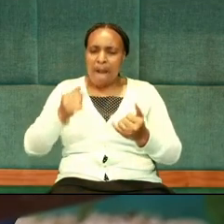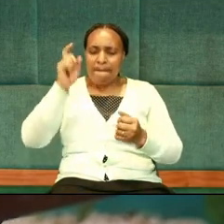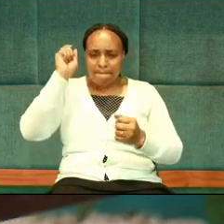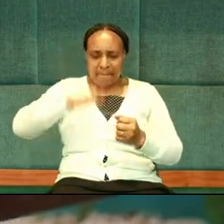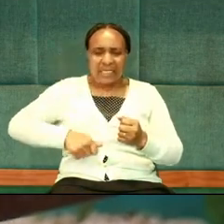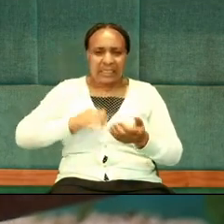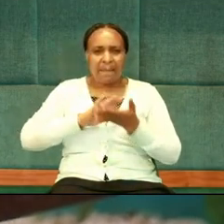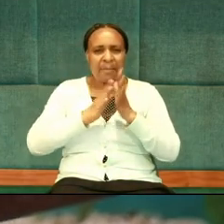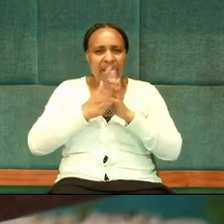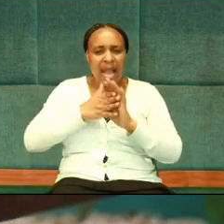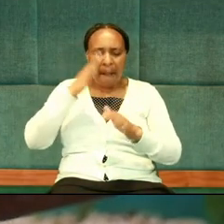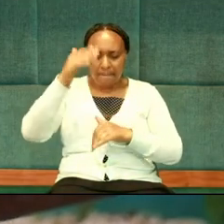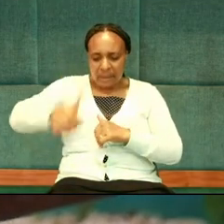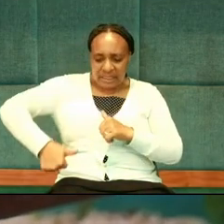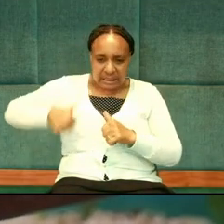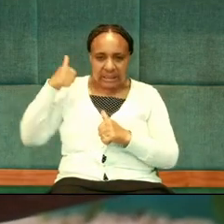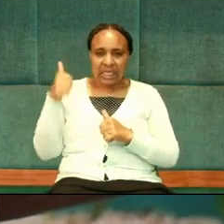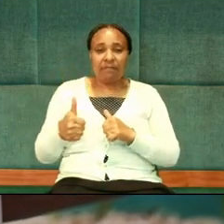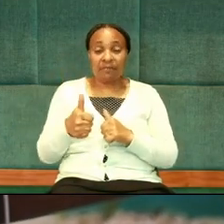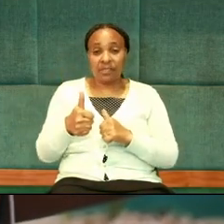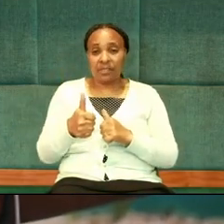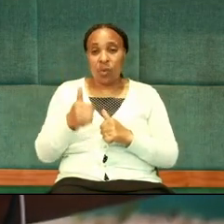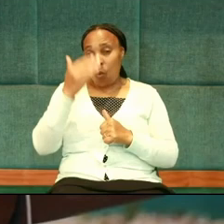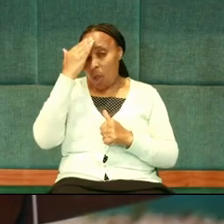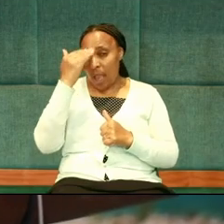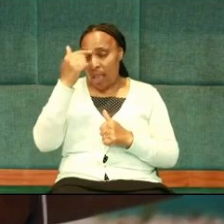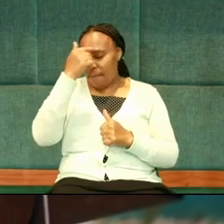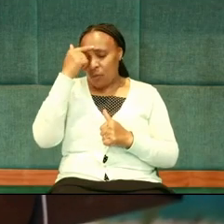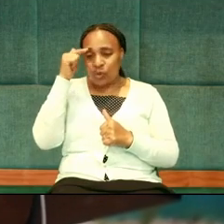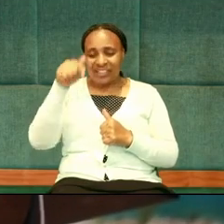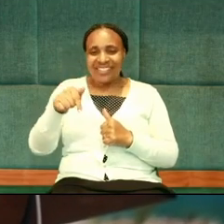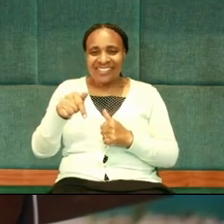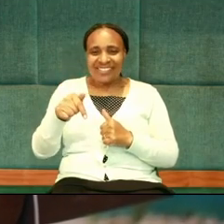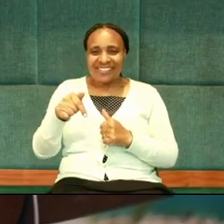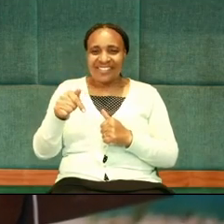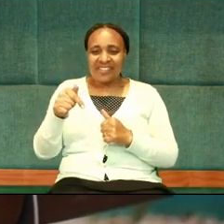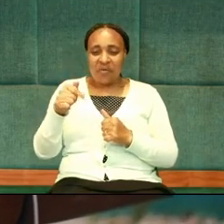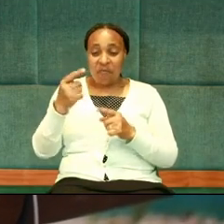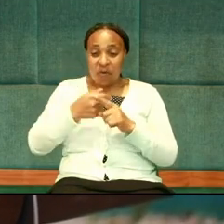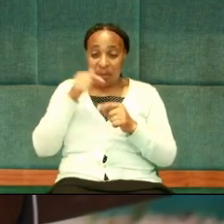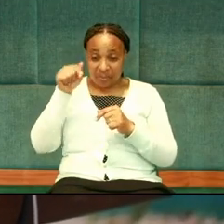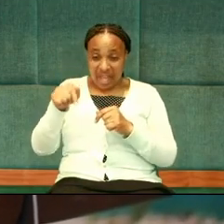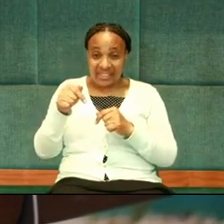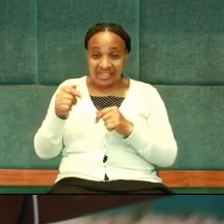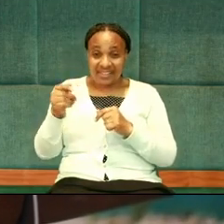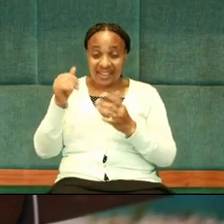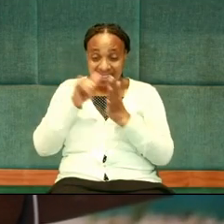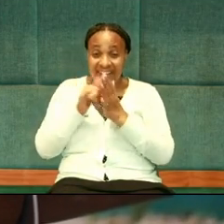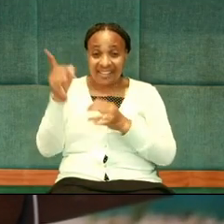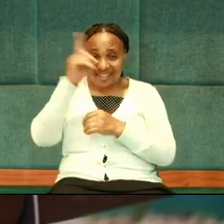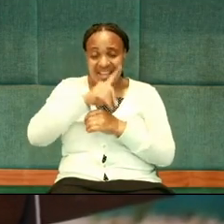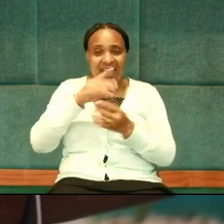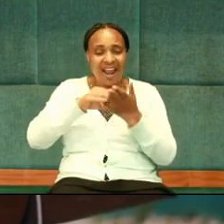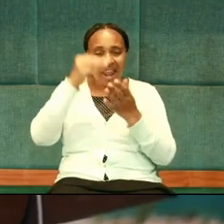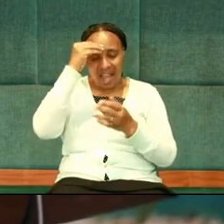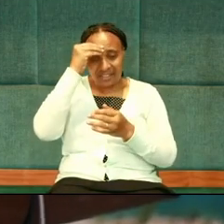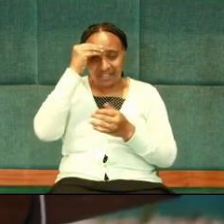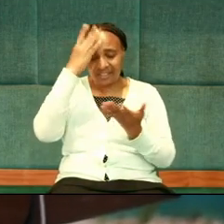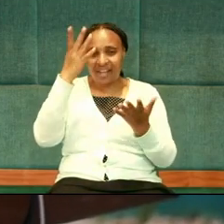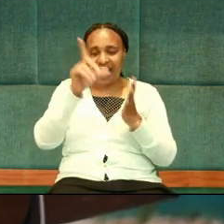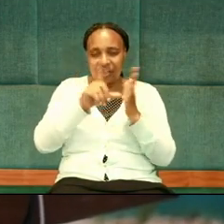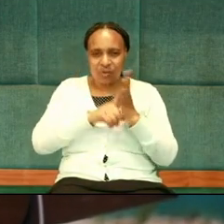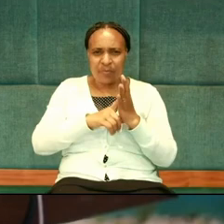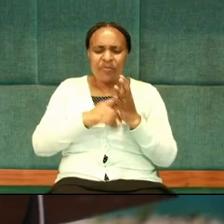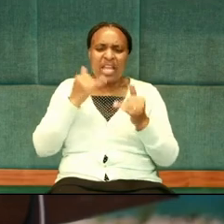I've chosen Ghana. From that day, she has learned her lesson. If I'm going to watch soccer with the boys' boys,